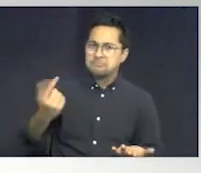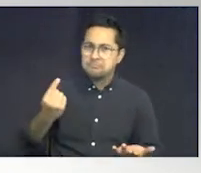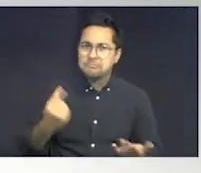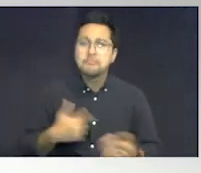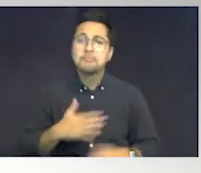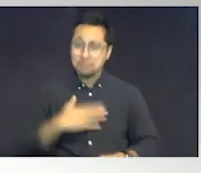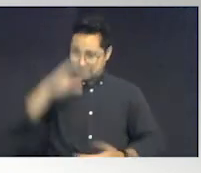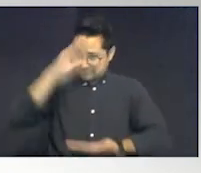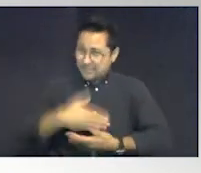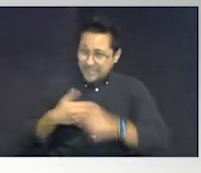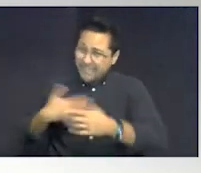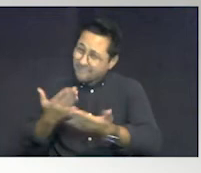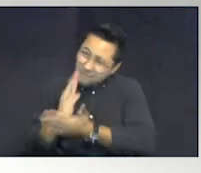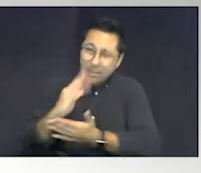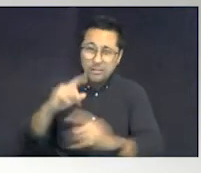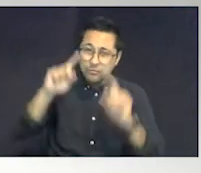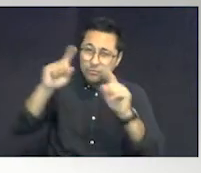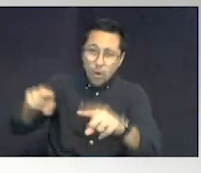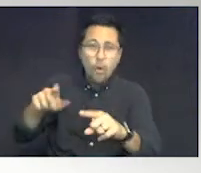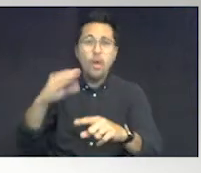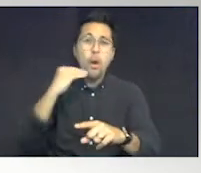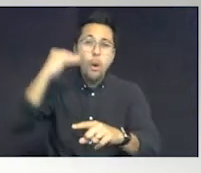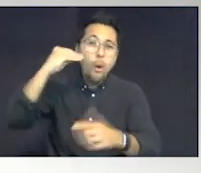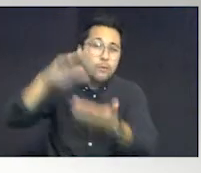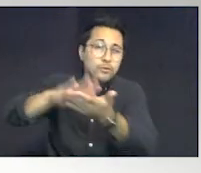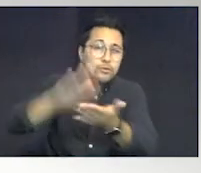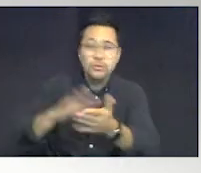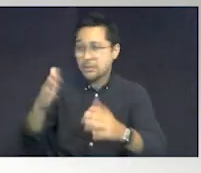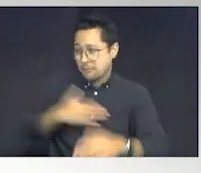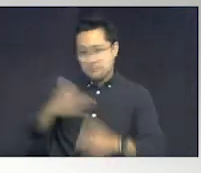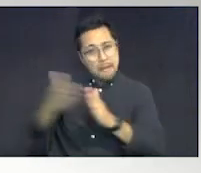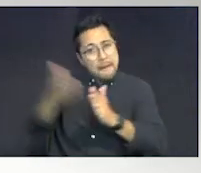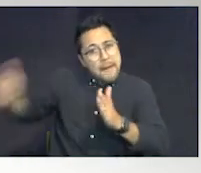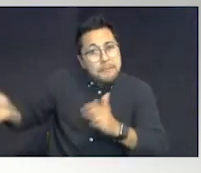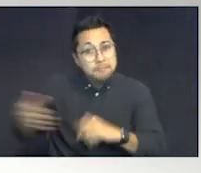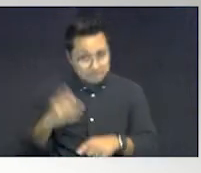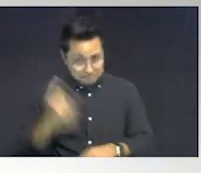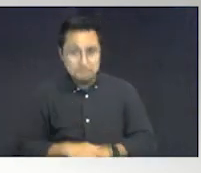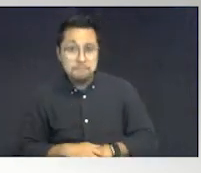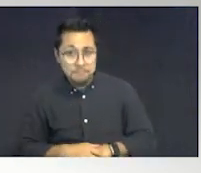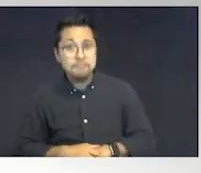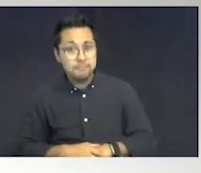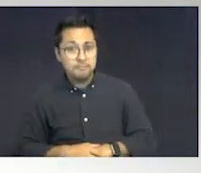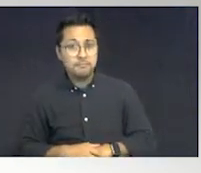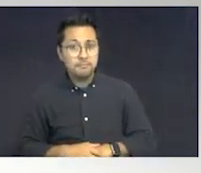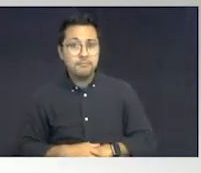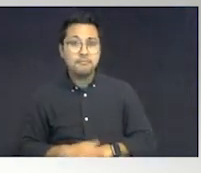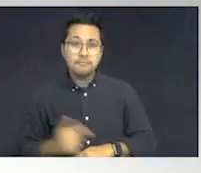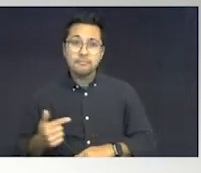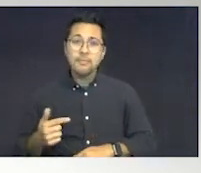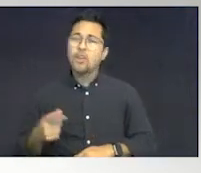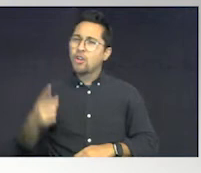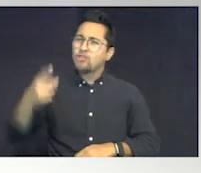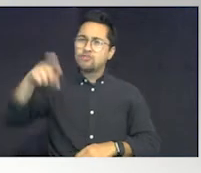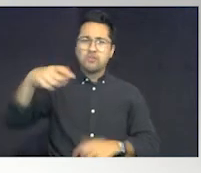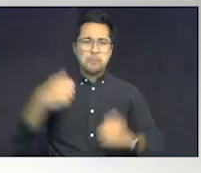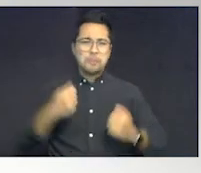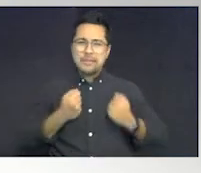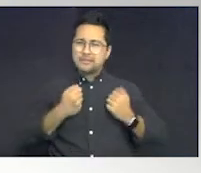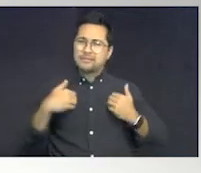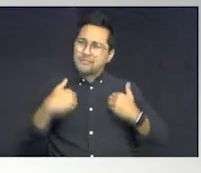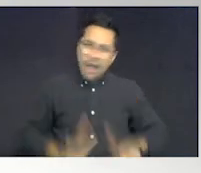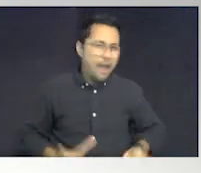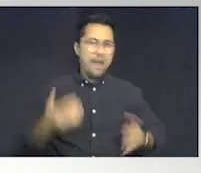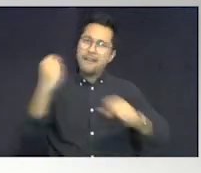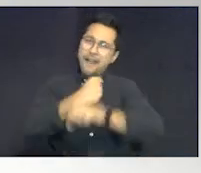My son has every right to go to the home school as my neighbor's kids do. I am tired. We should all be tired of fighting for